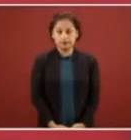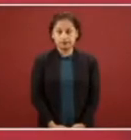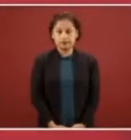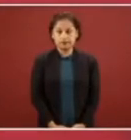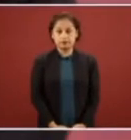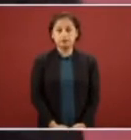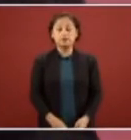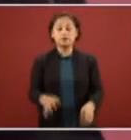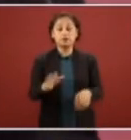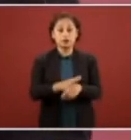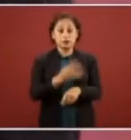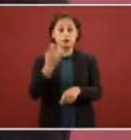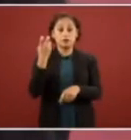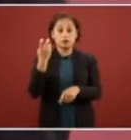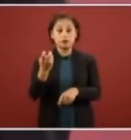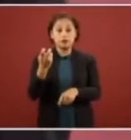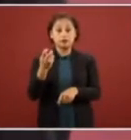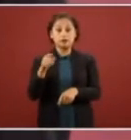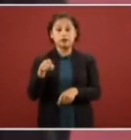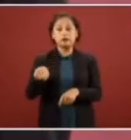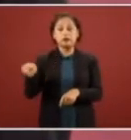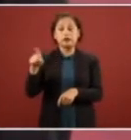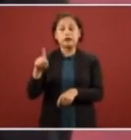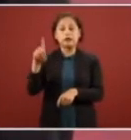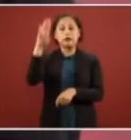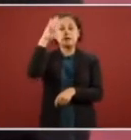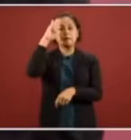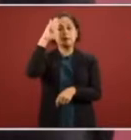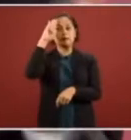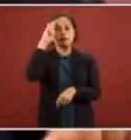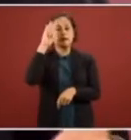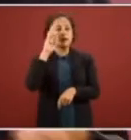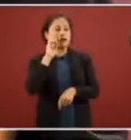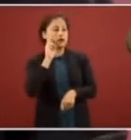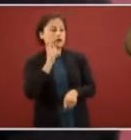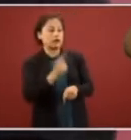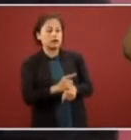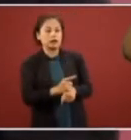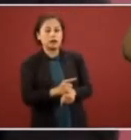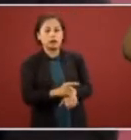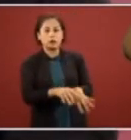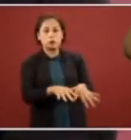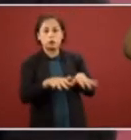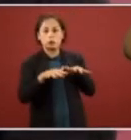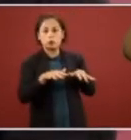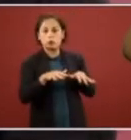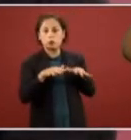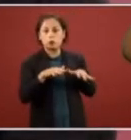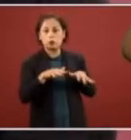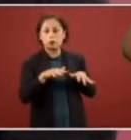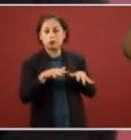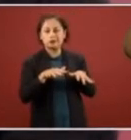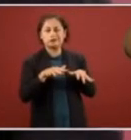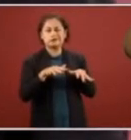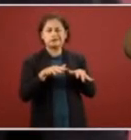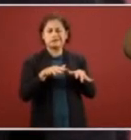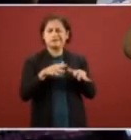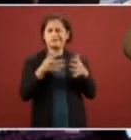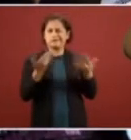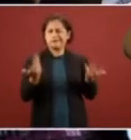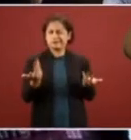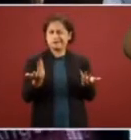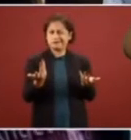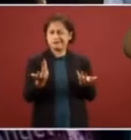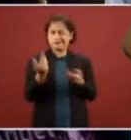irse por las apariencias you should not go by appearances it's not the technology a